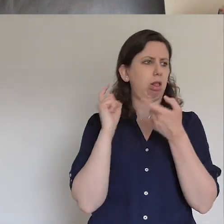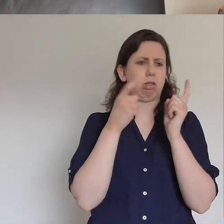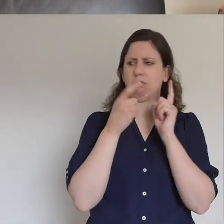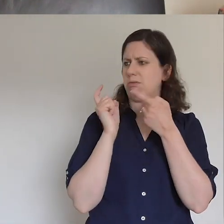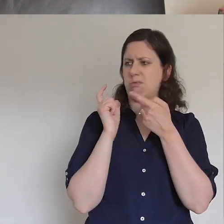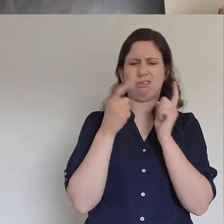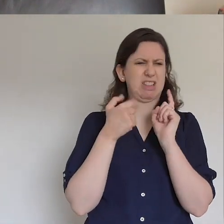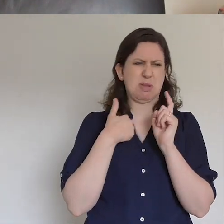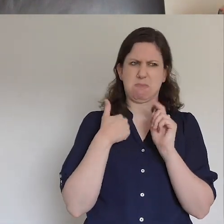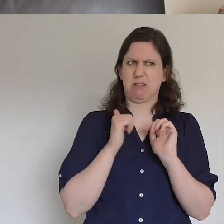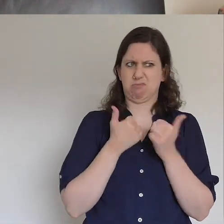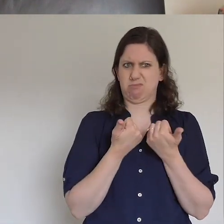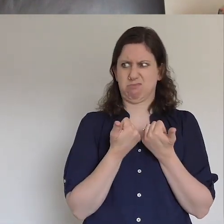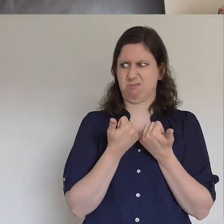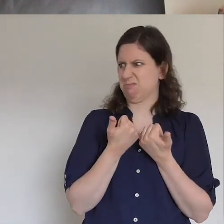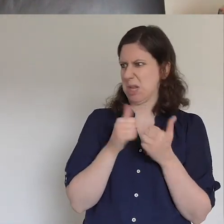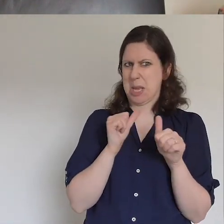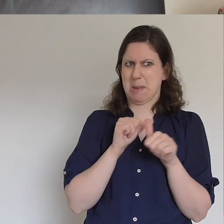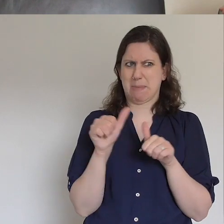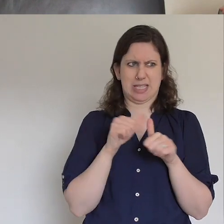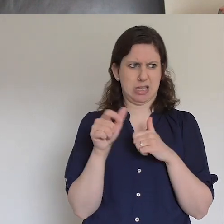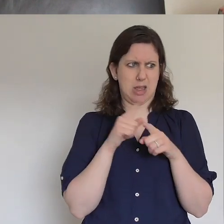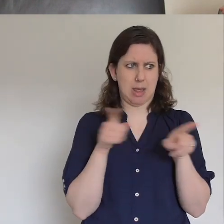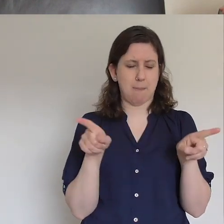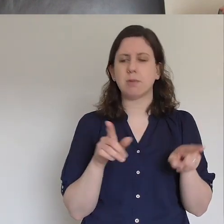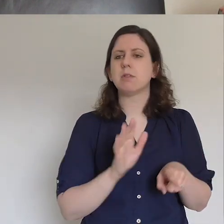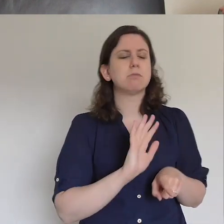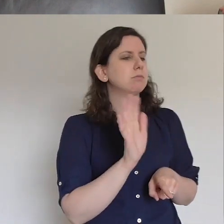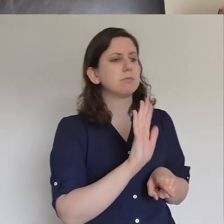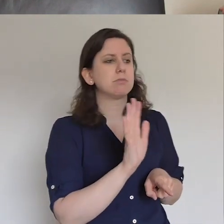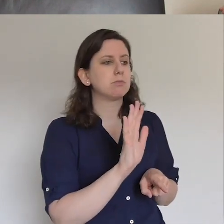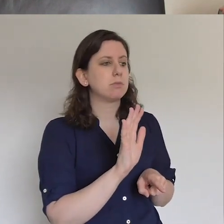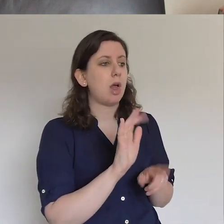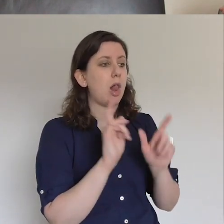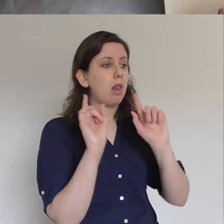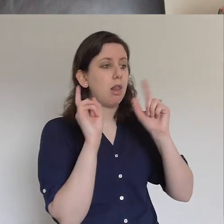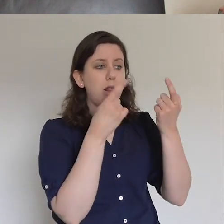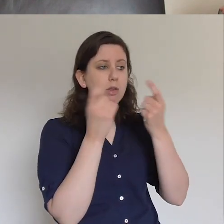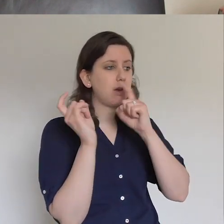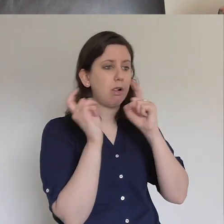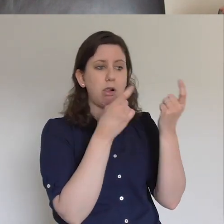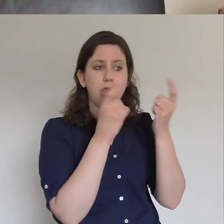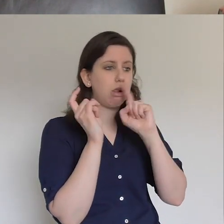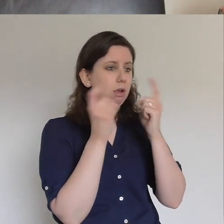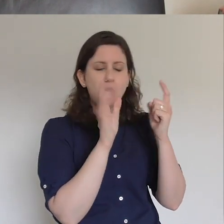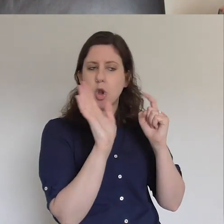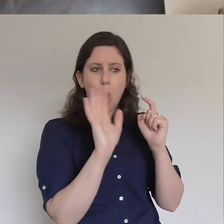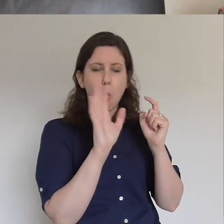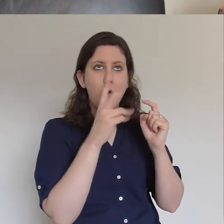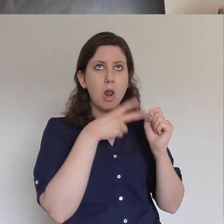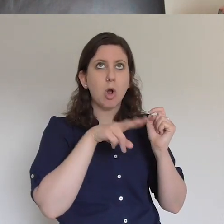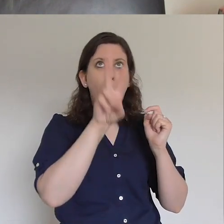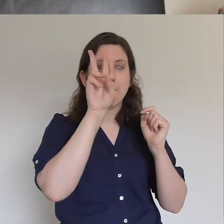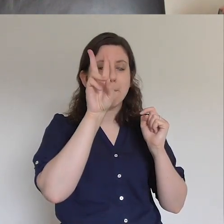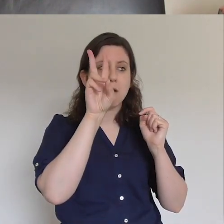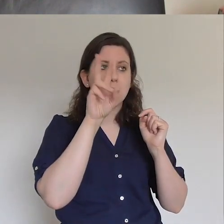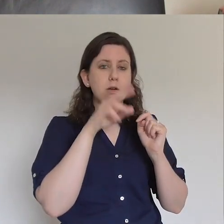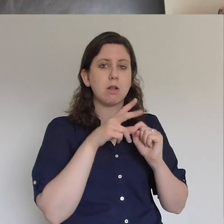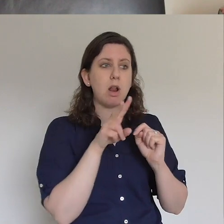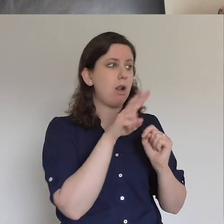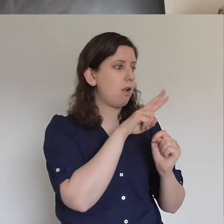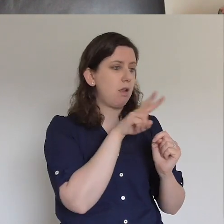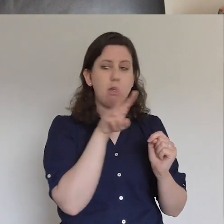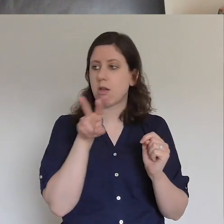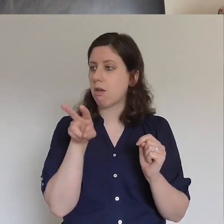upwards don't look sideways look upwards you need to be braver in this next season and I stood there at the front of this tent and I just wept and wept and